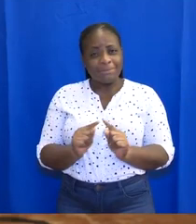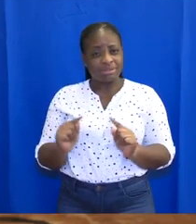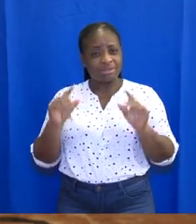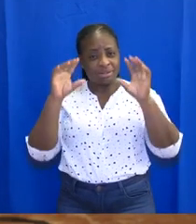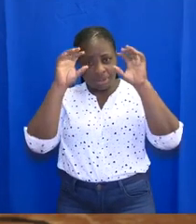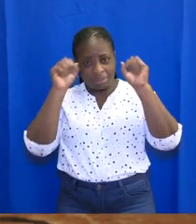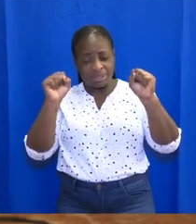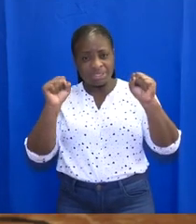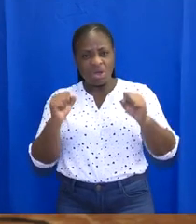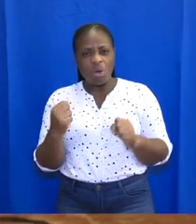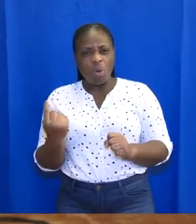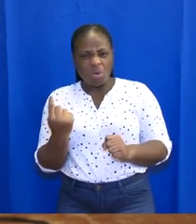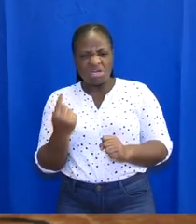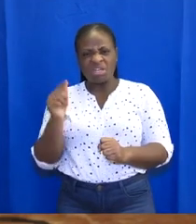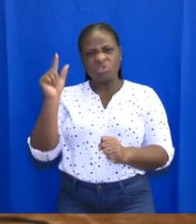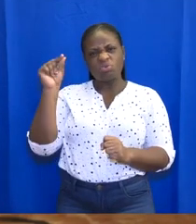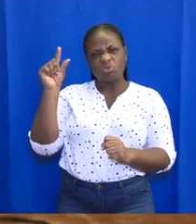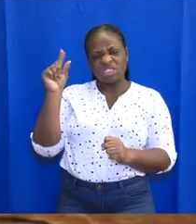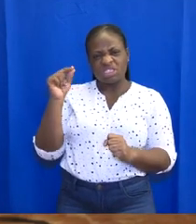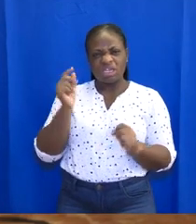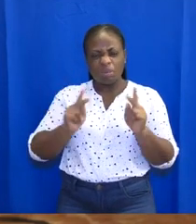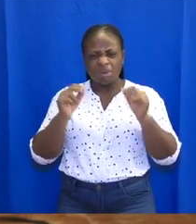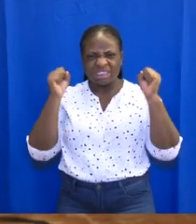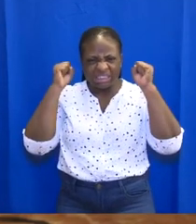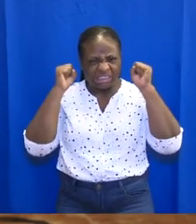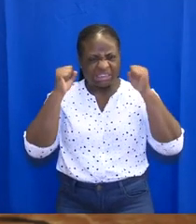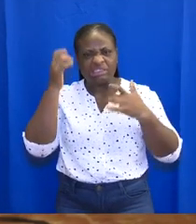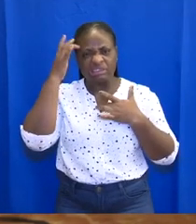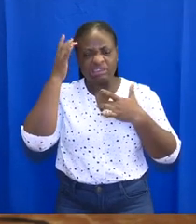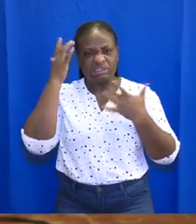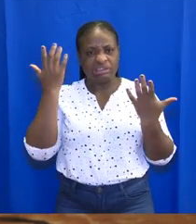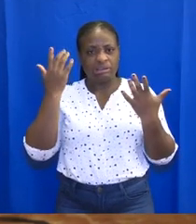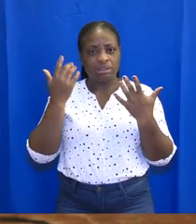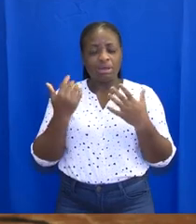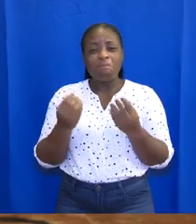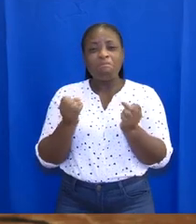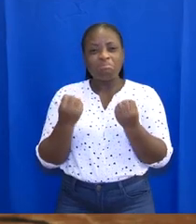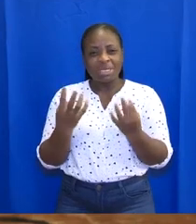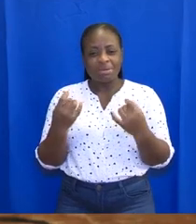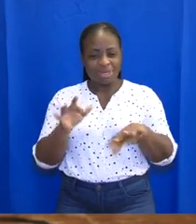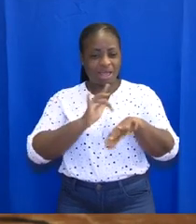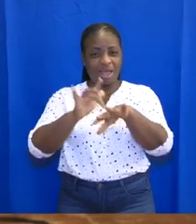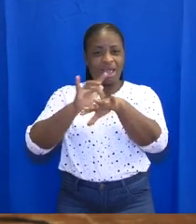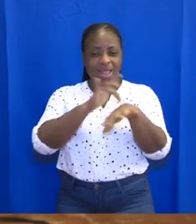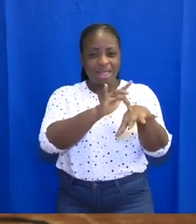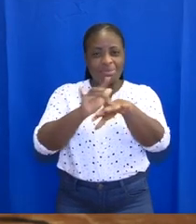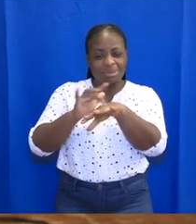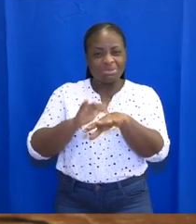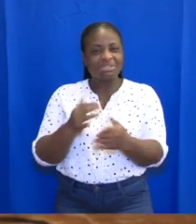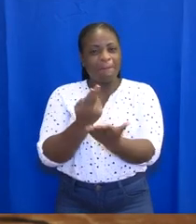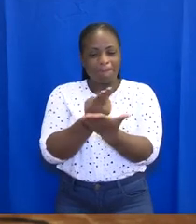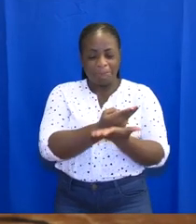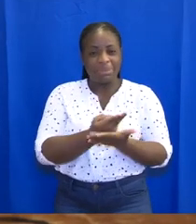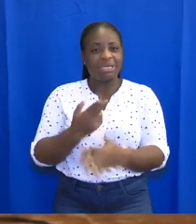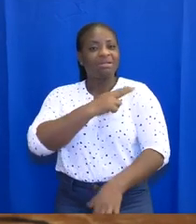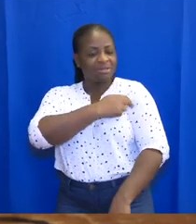presently only 20 severe and critical cases. Indeed, there are a lot of empty beds in our treatment centers,